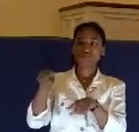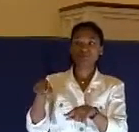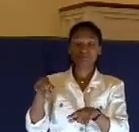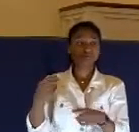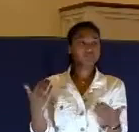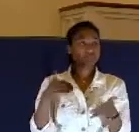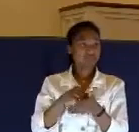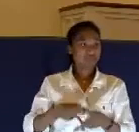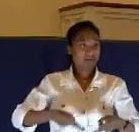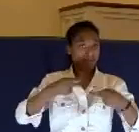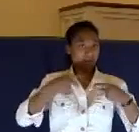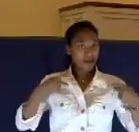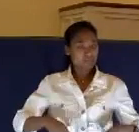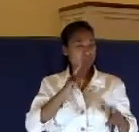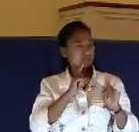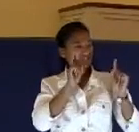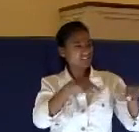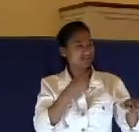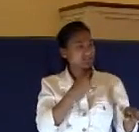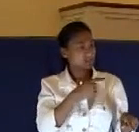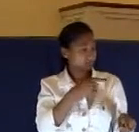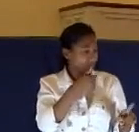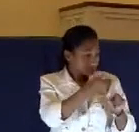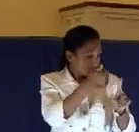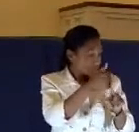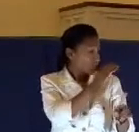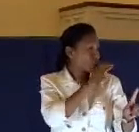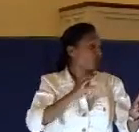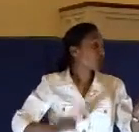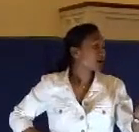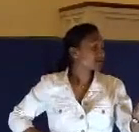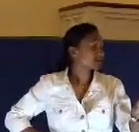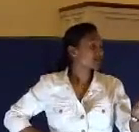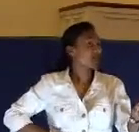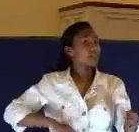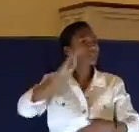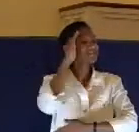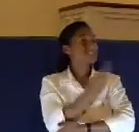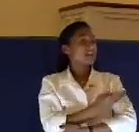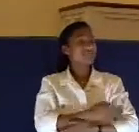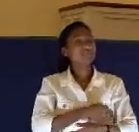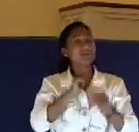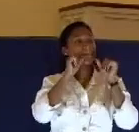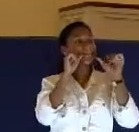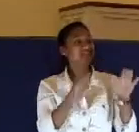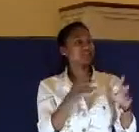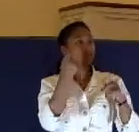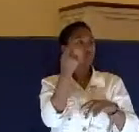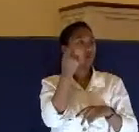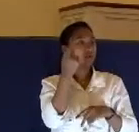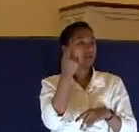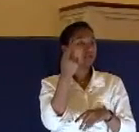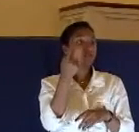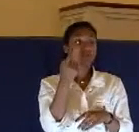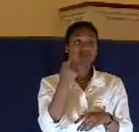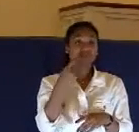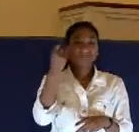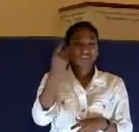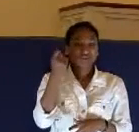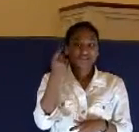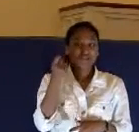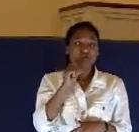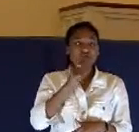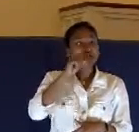priest asked him and said unto him, Art thou the Christ, the son of the blessed? Again, it's against the law to force a prisoner to testify against